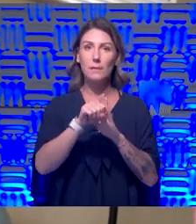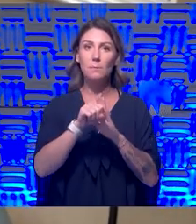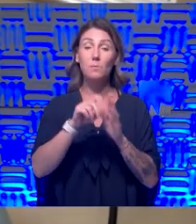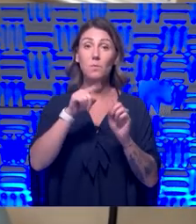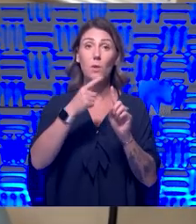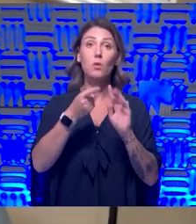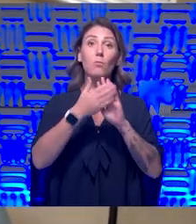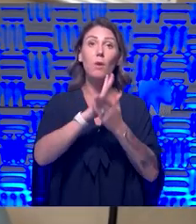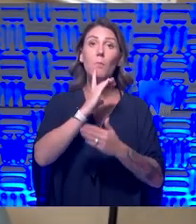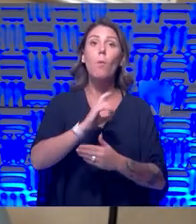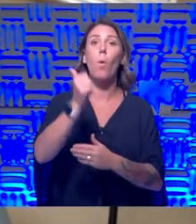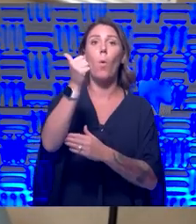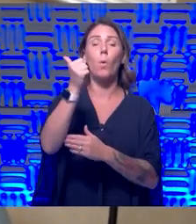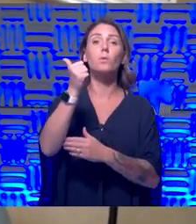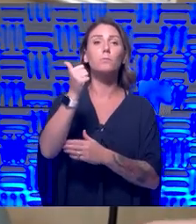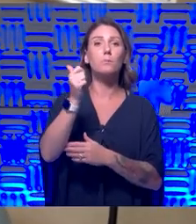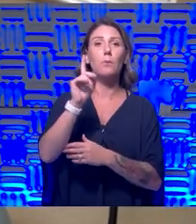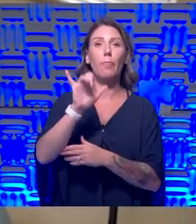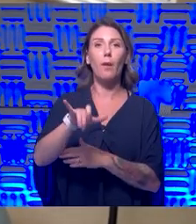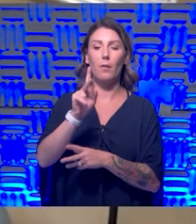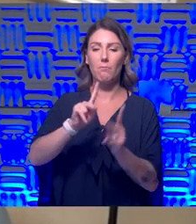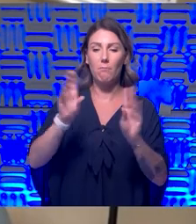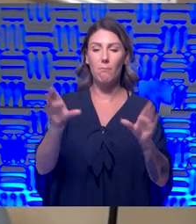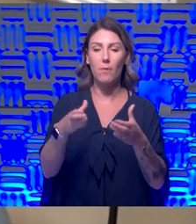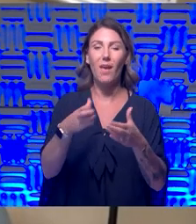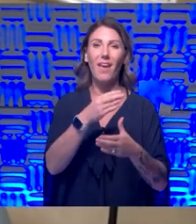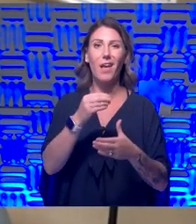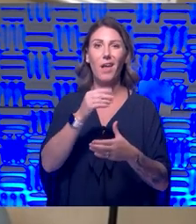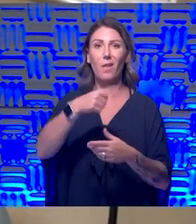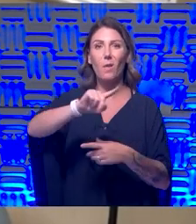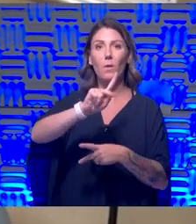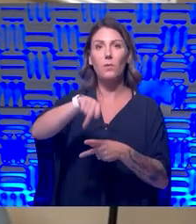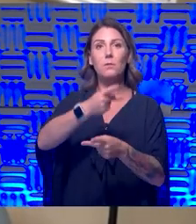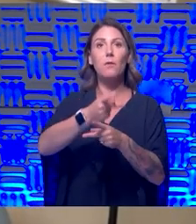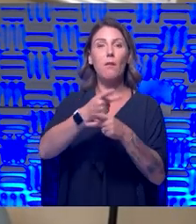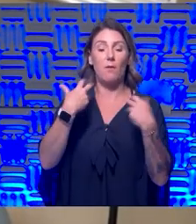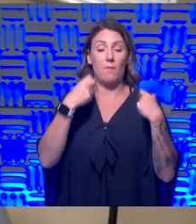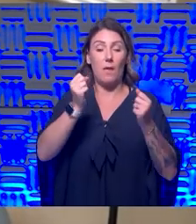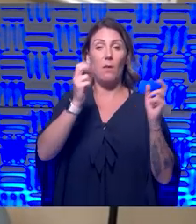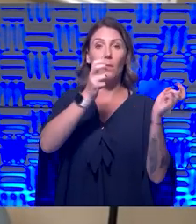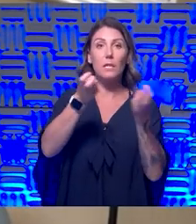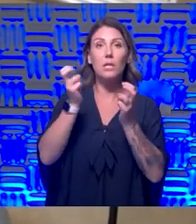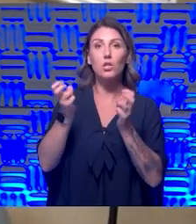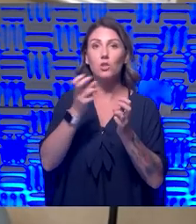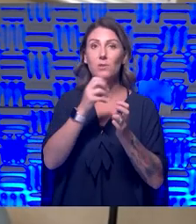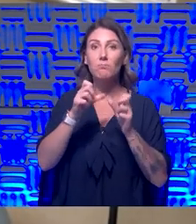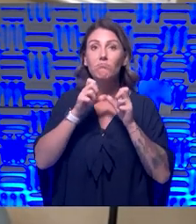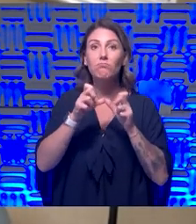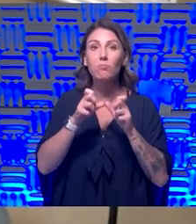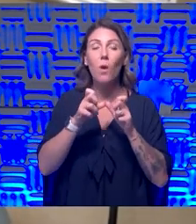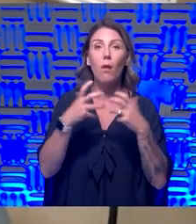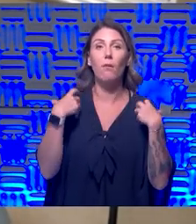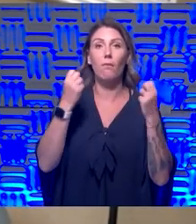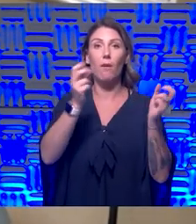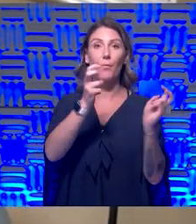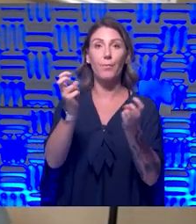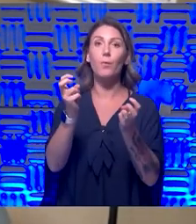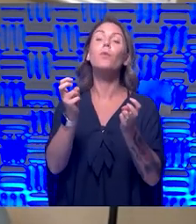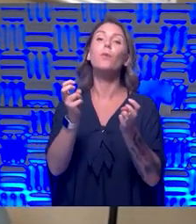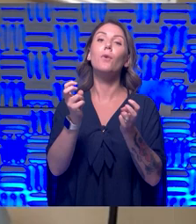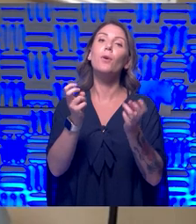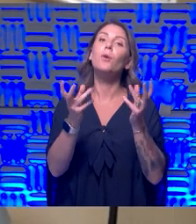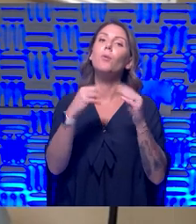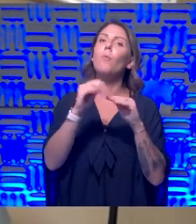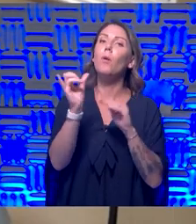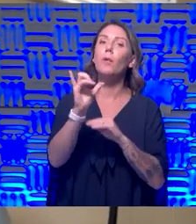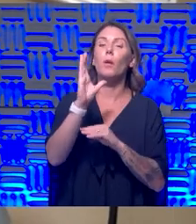older population, and certainly with those types of health issues and chronic health issues, more than likely, you're probably going to have some